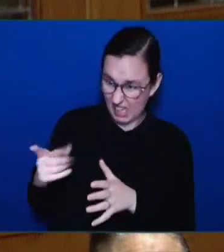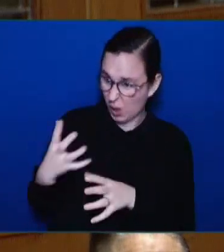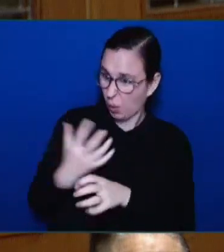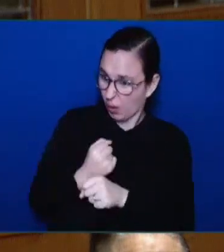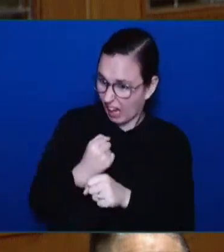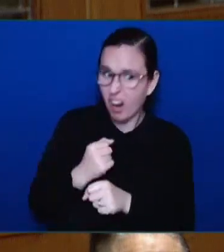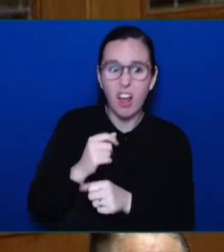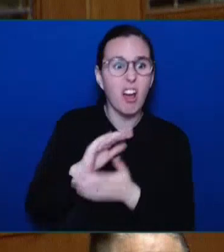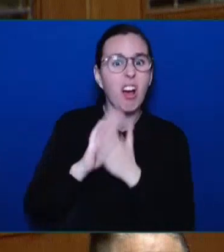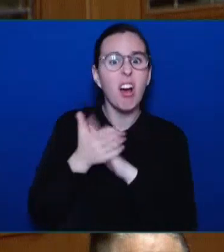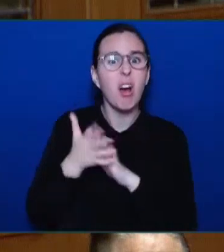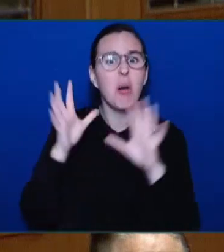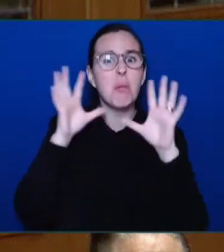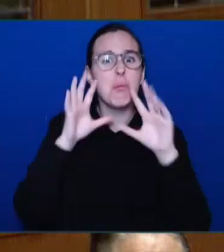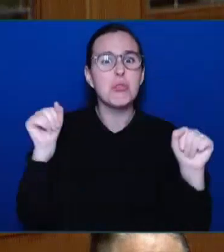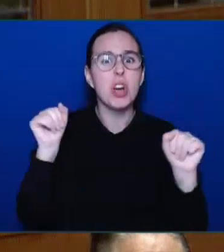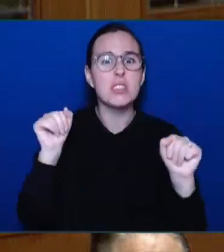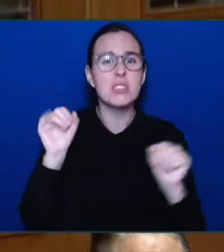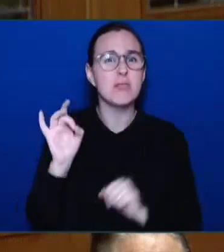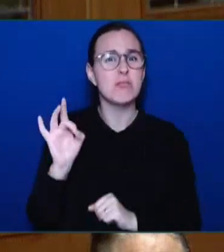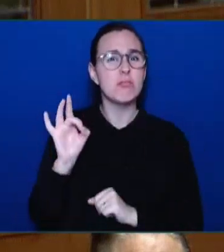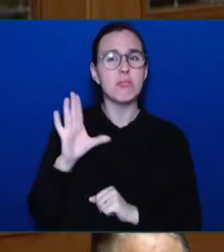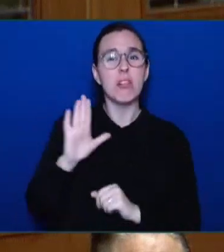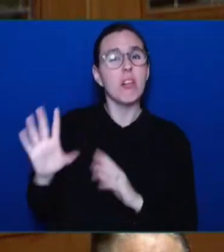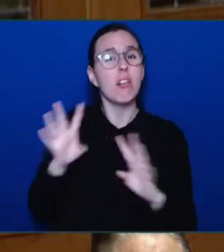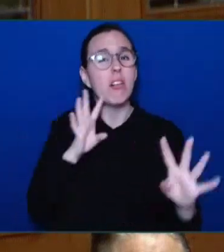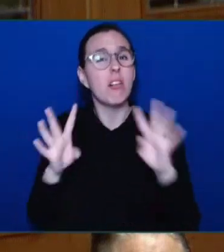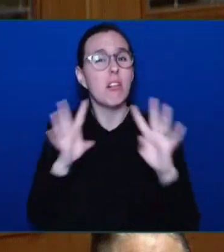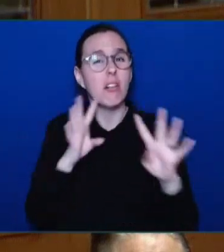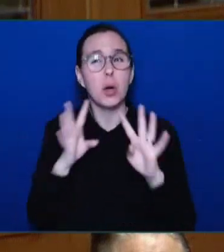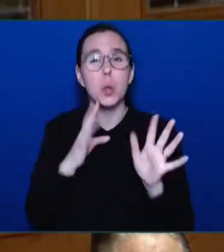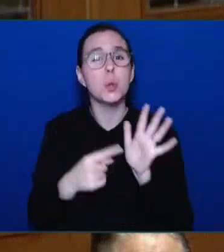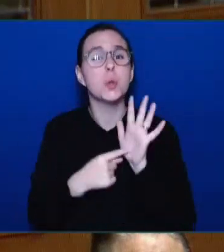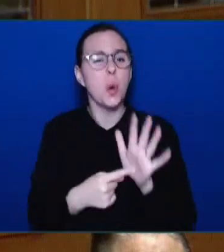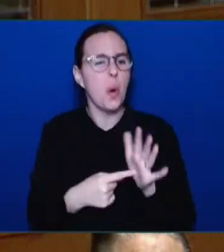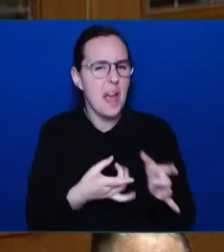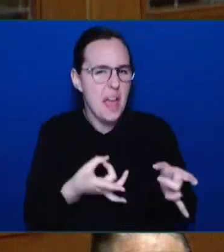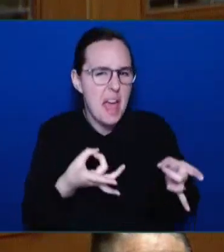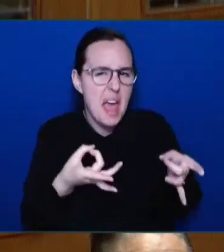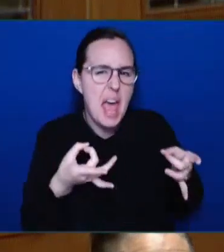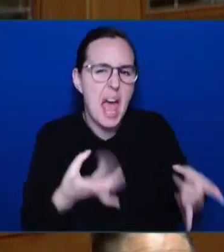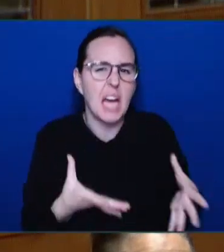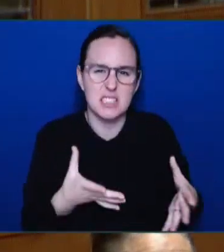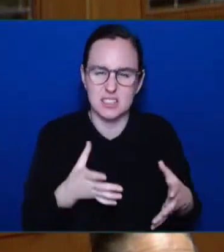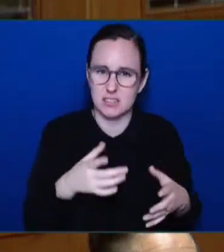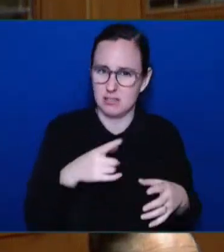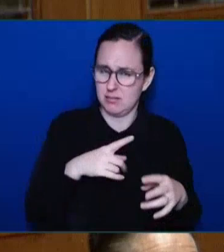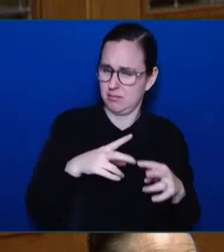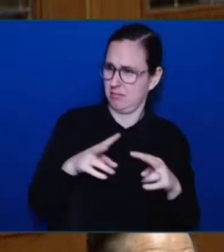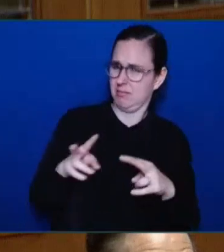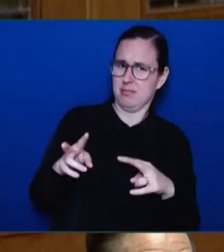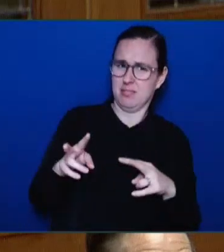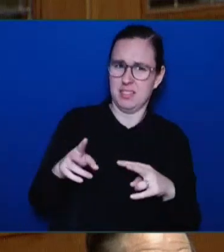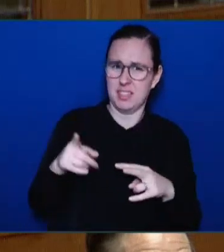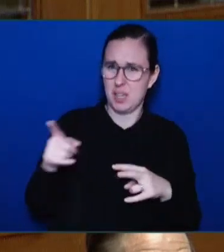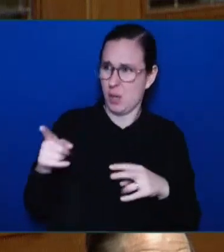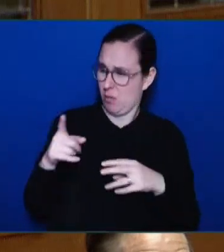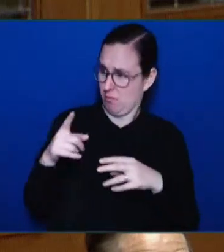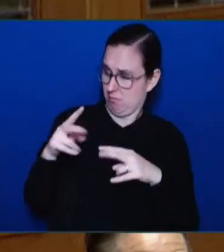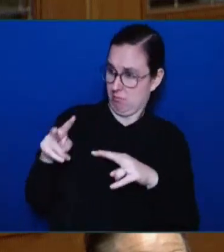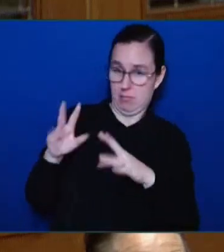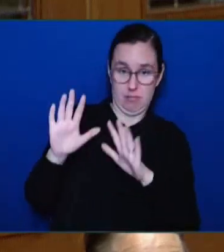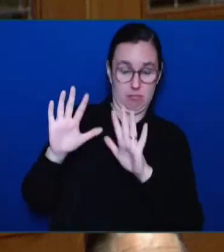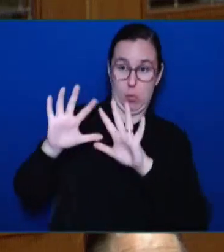following to places that none of us could have imagined. This has happened before. It's not a new